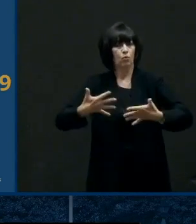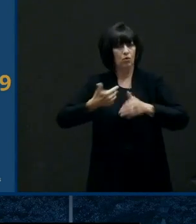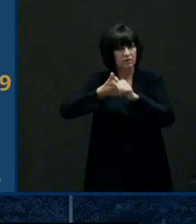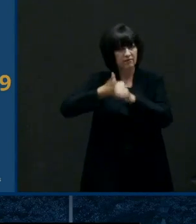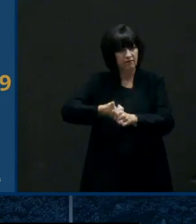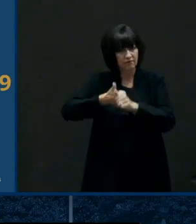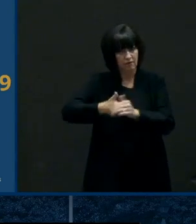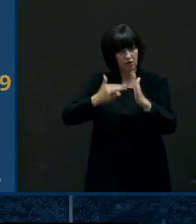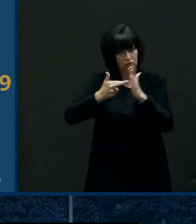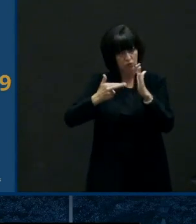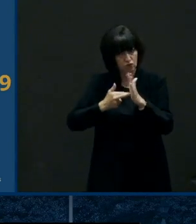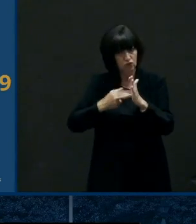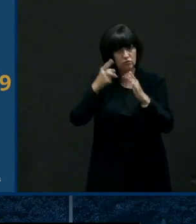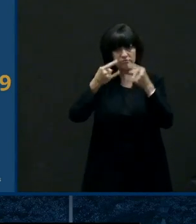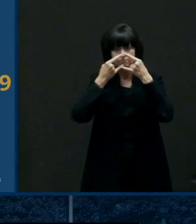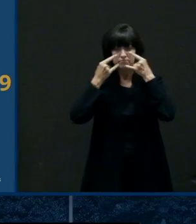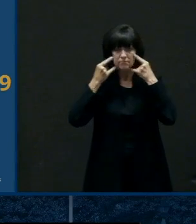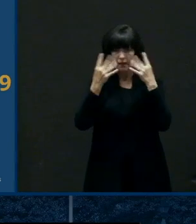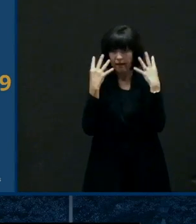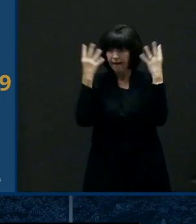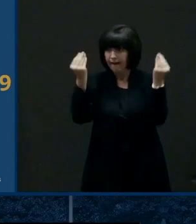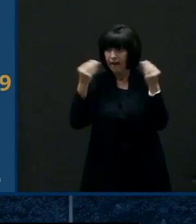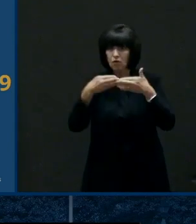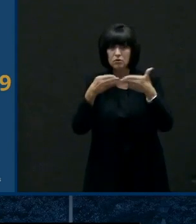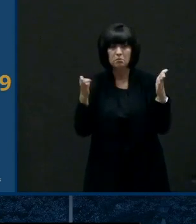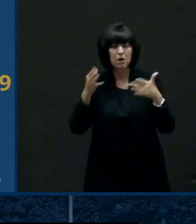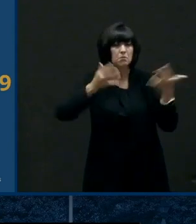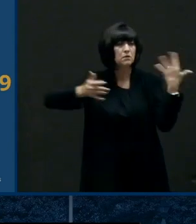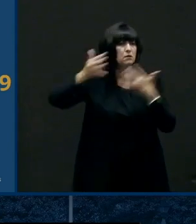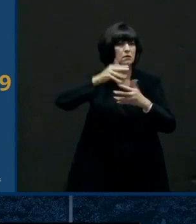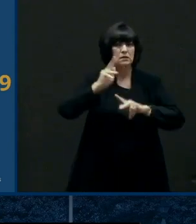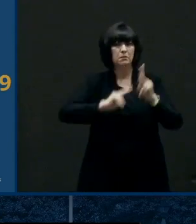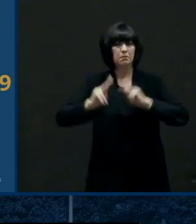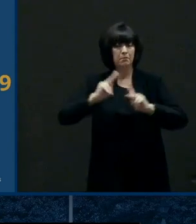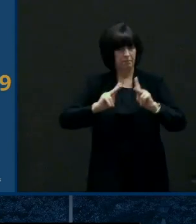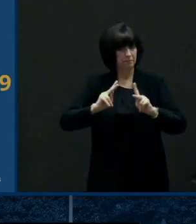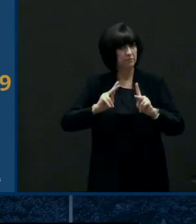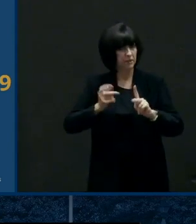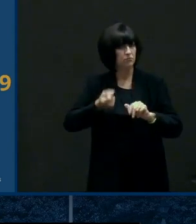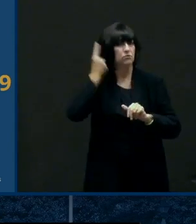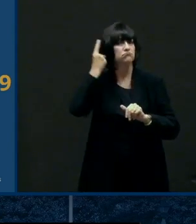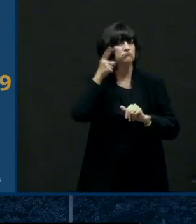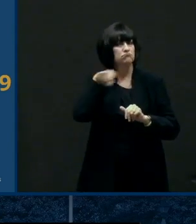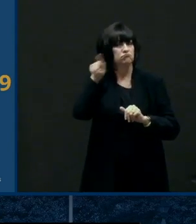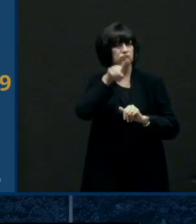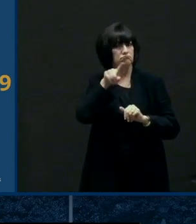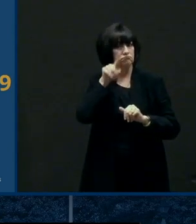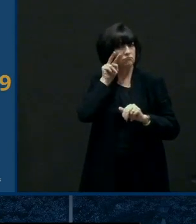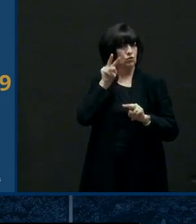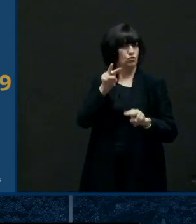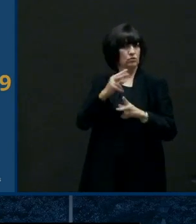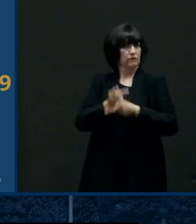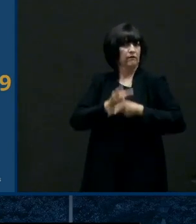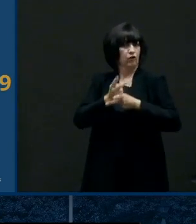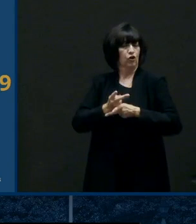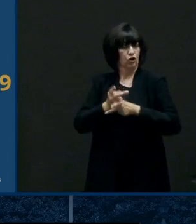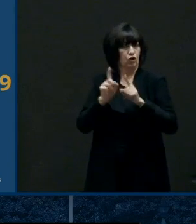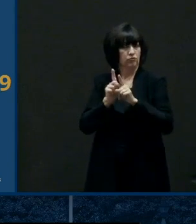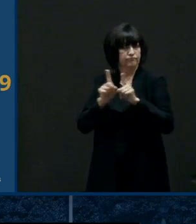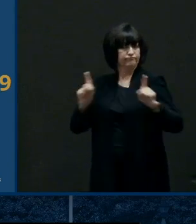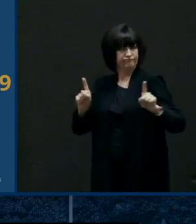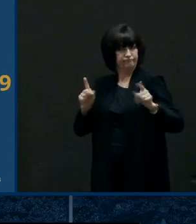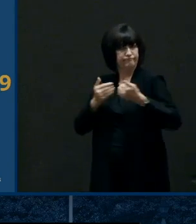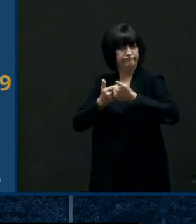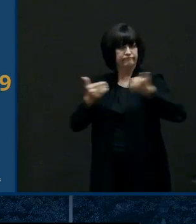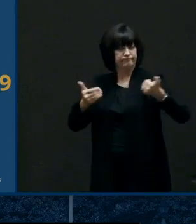when you're in public uh you're keeping social distancing uh when you're in public you're being careful uh when